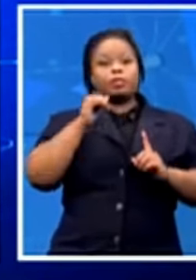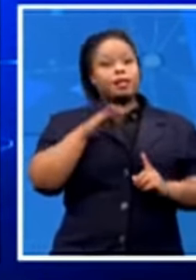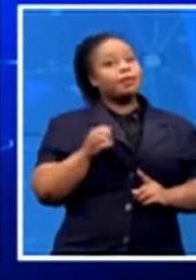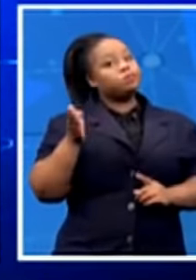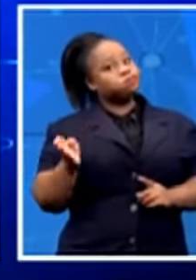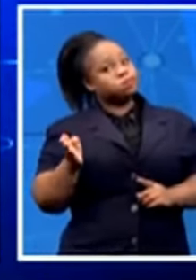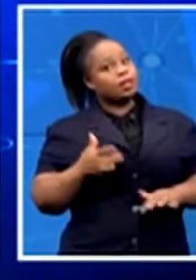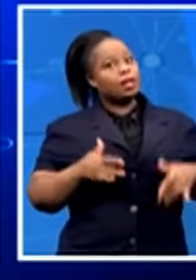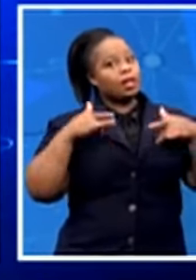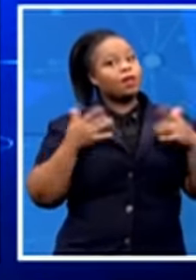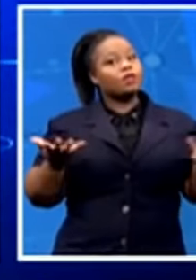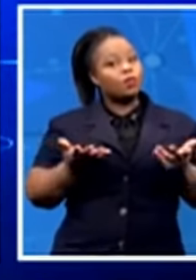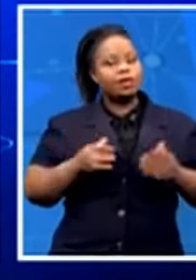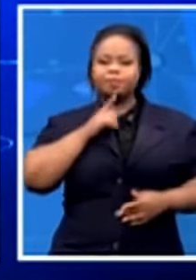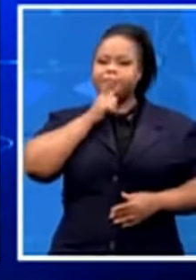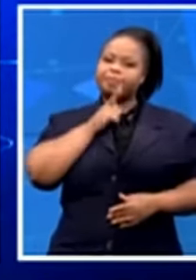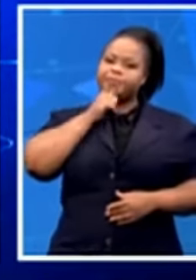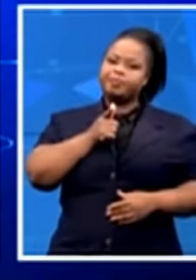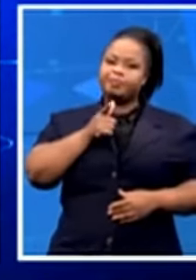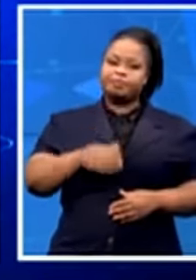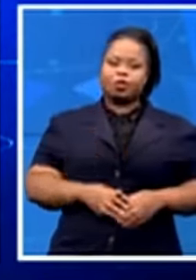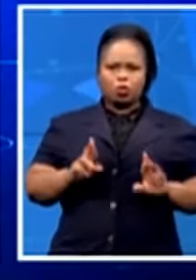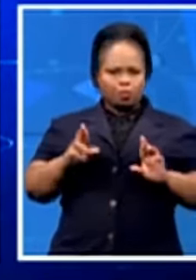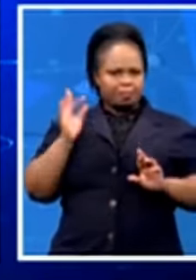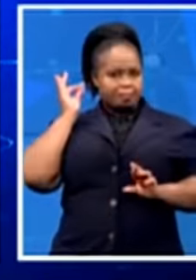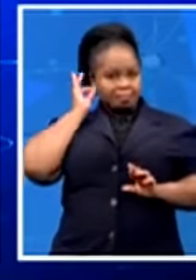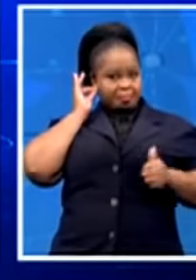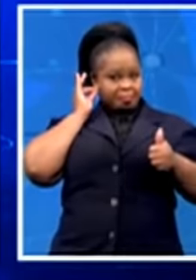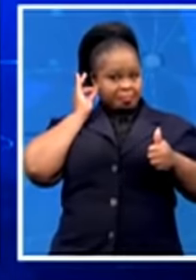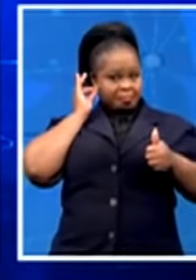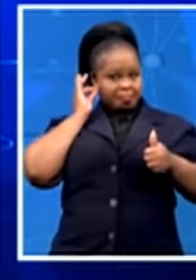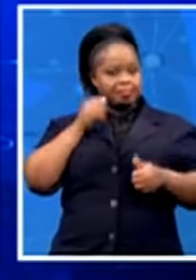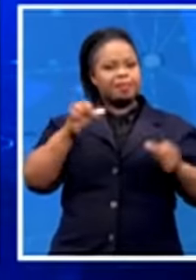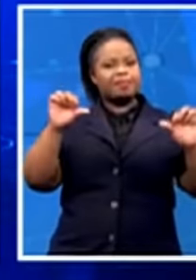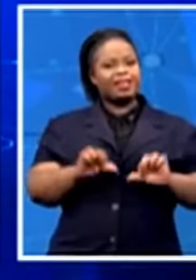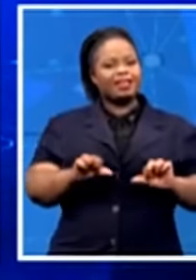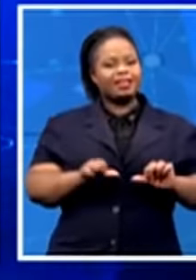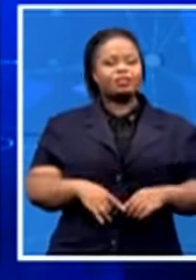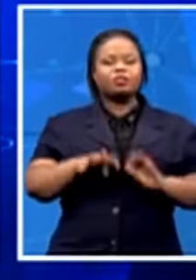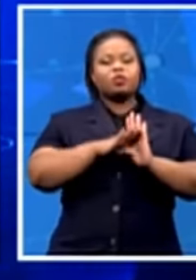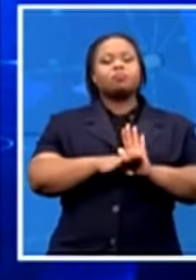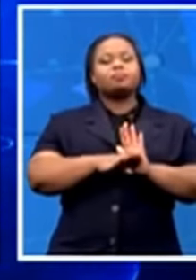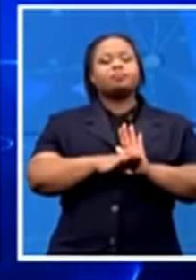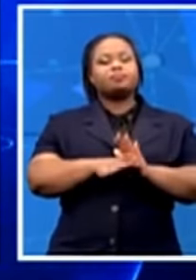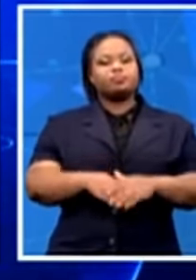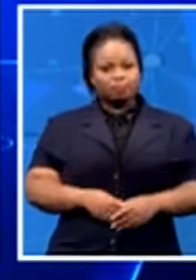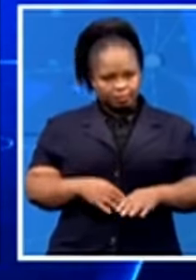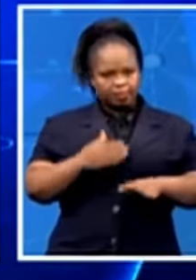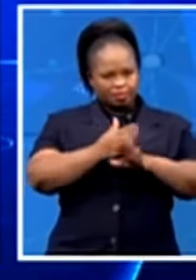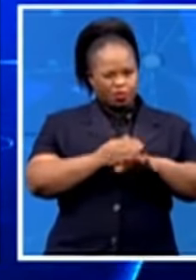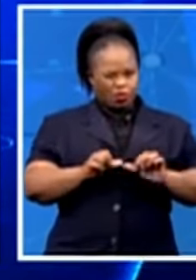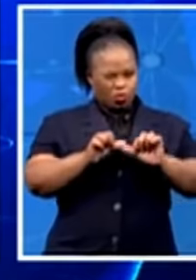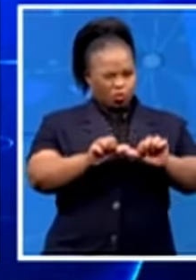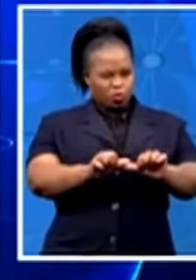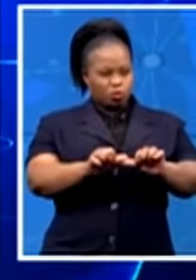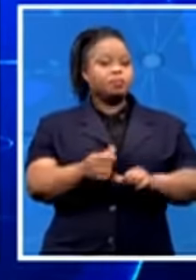Marysburg. I hope you can hear us. Brother Motlabe, good to have you back onto the programme. So, before we get to what we're currently doing there, you had this